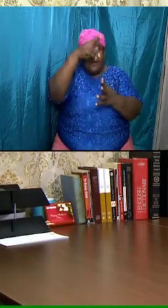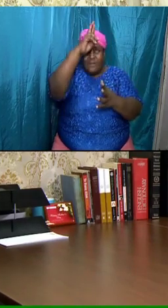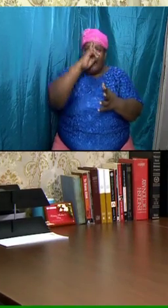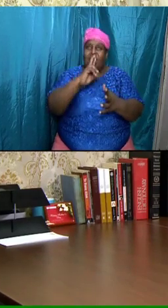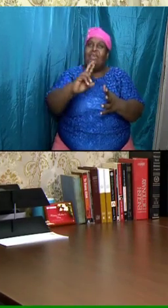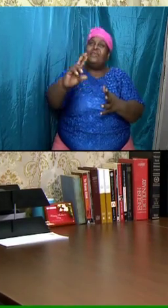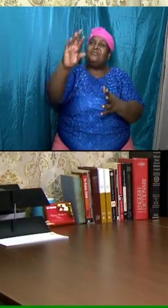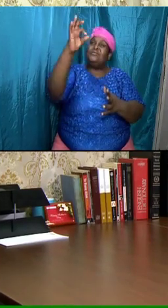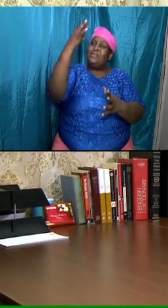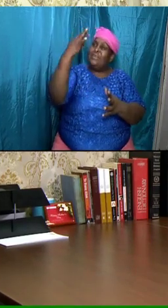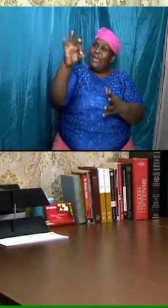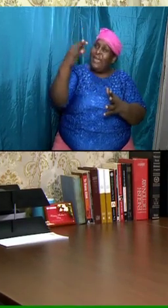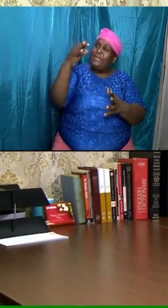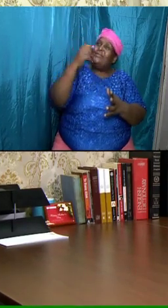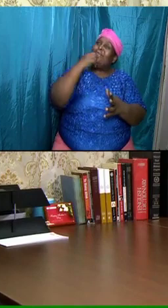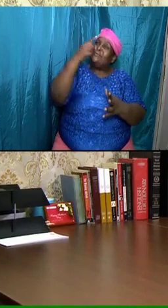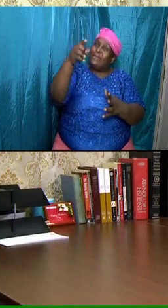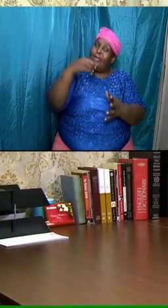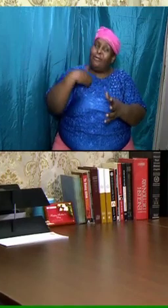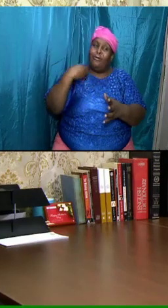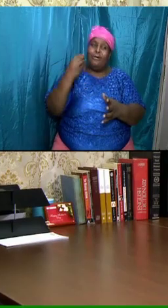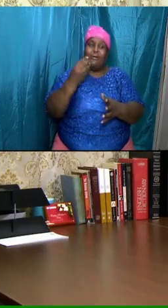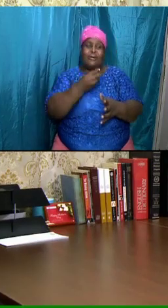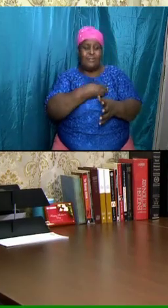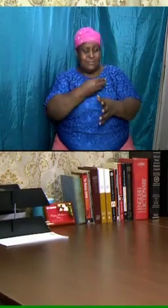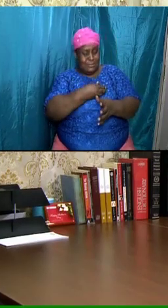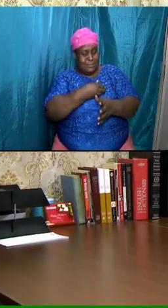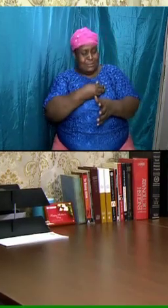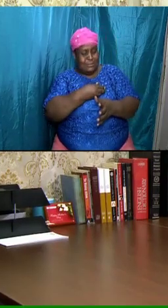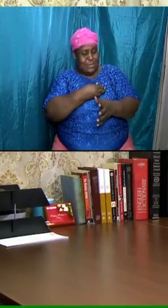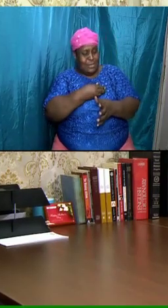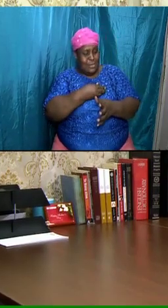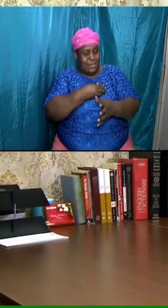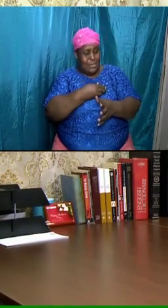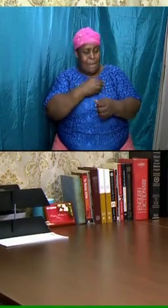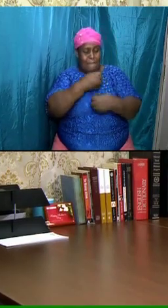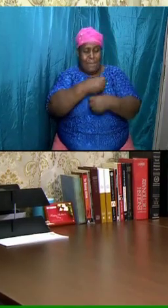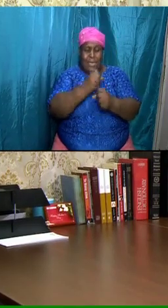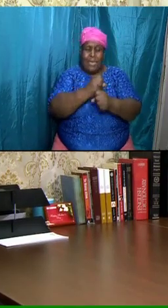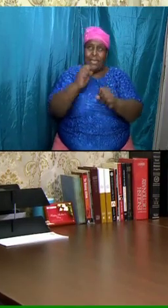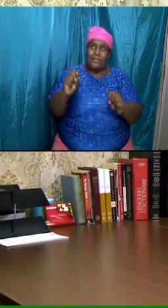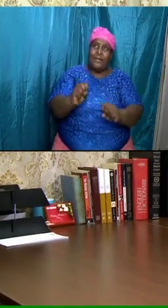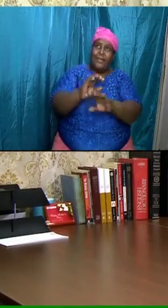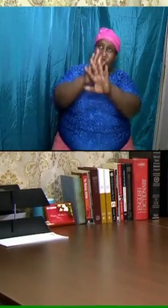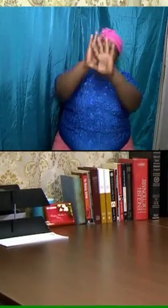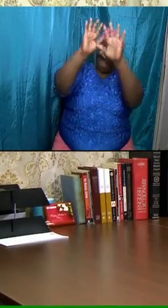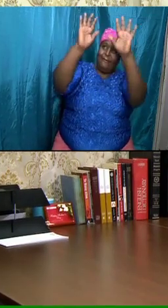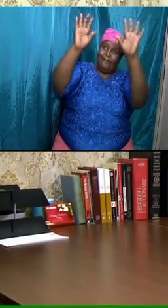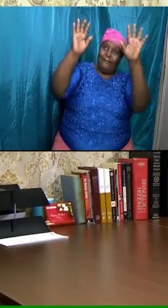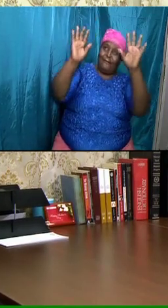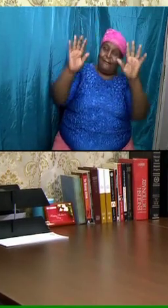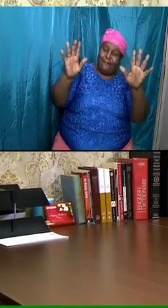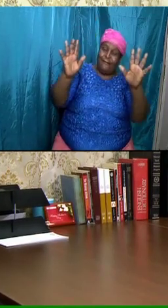chapter 19 tells us and makes it abundantly clear as we